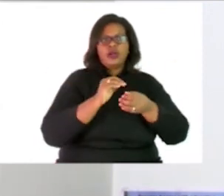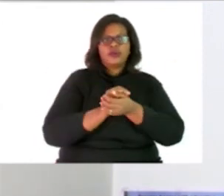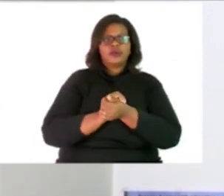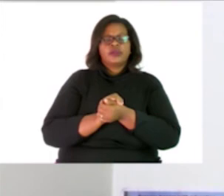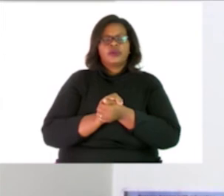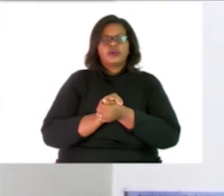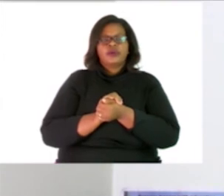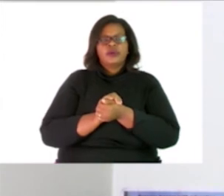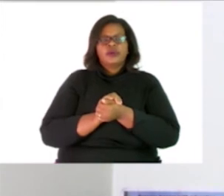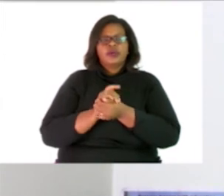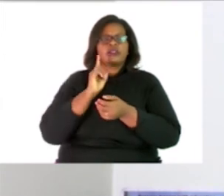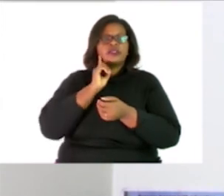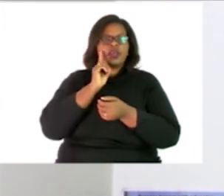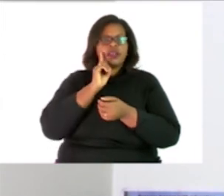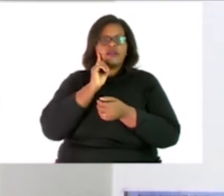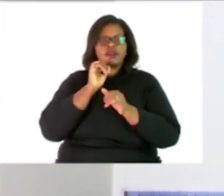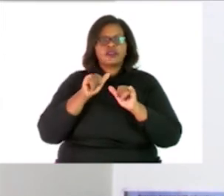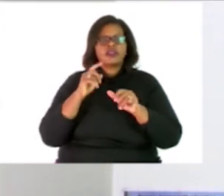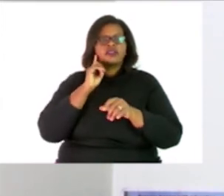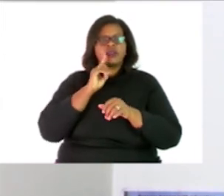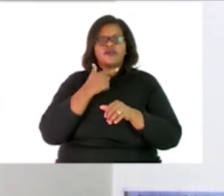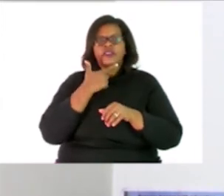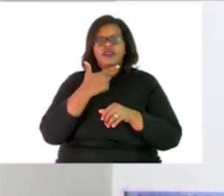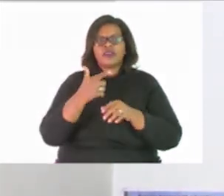be safe stay safe and thank you